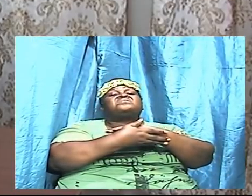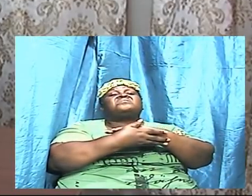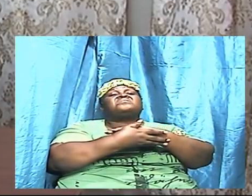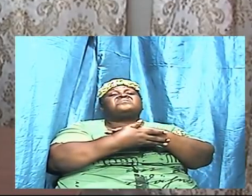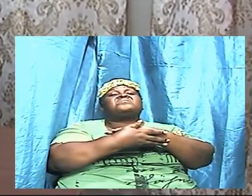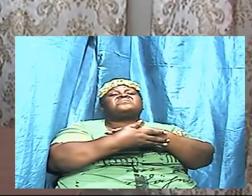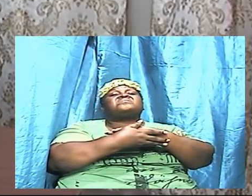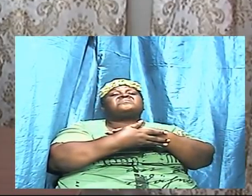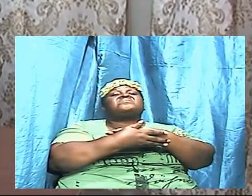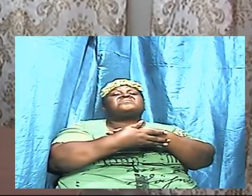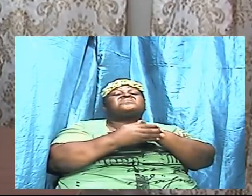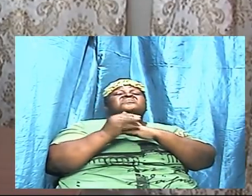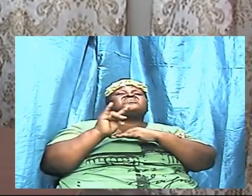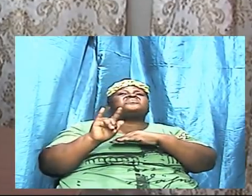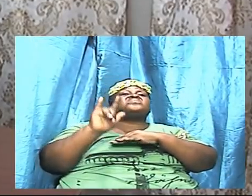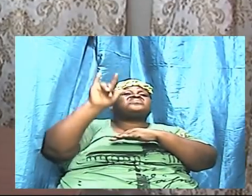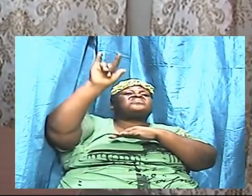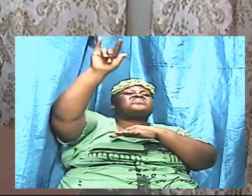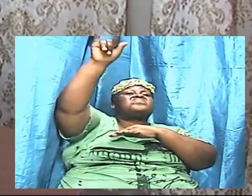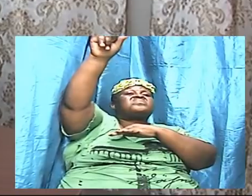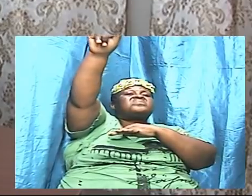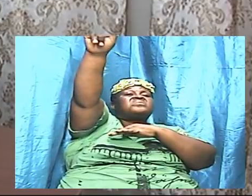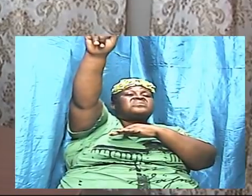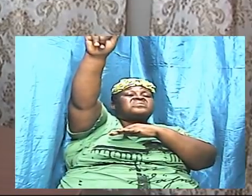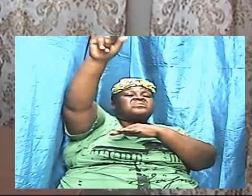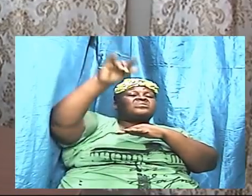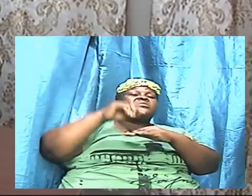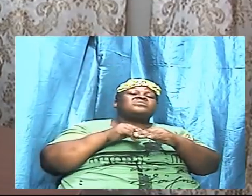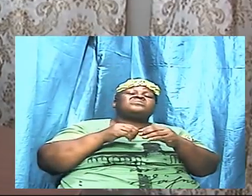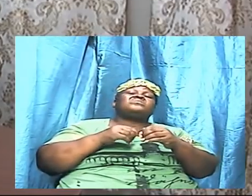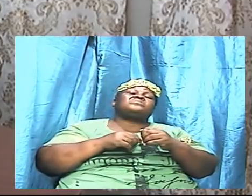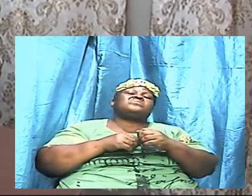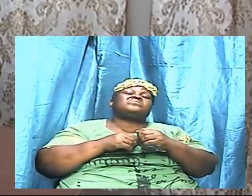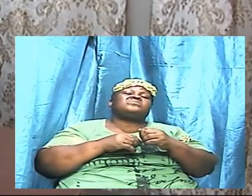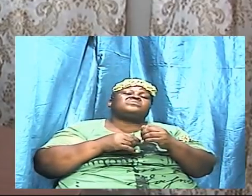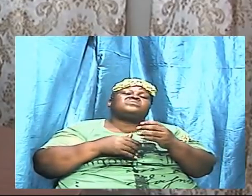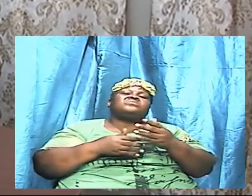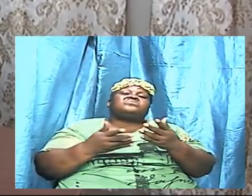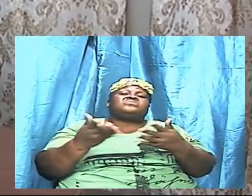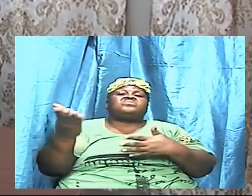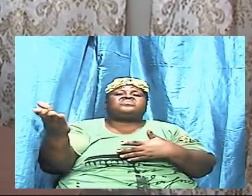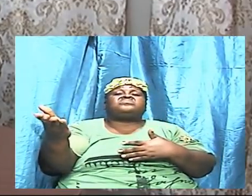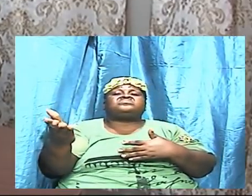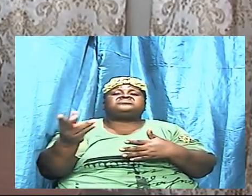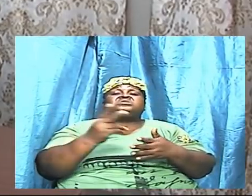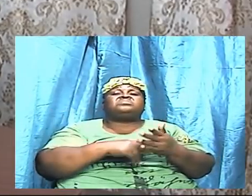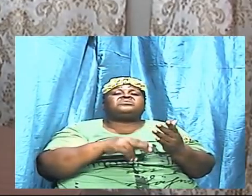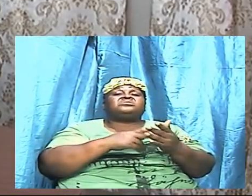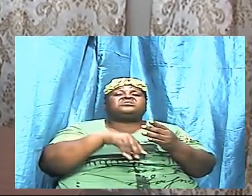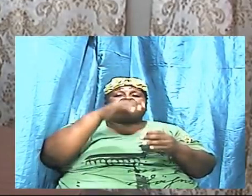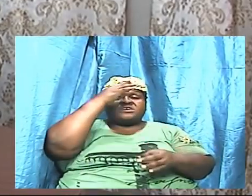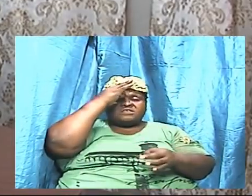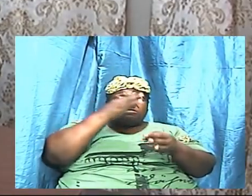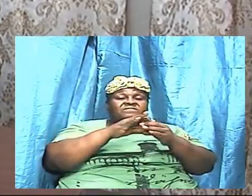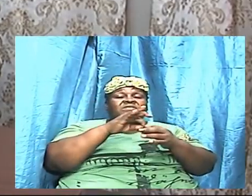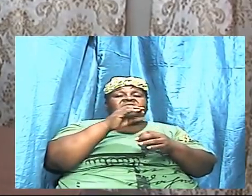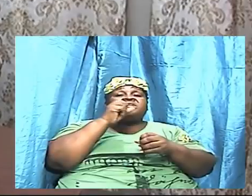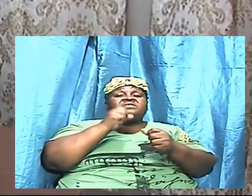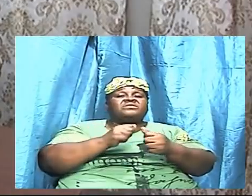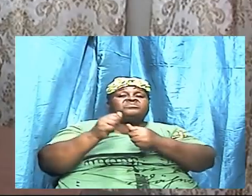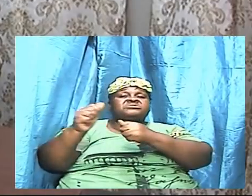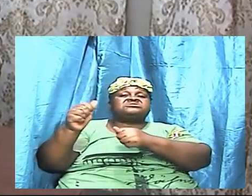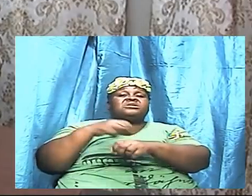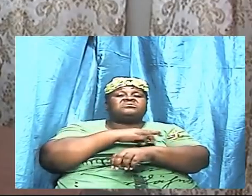those that are part of the faith apostolic ministry family you are included then if we say psalm